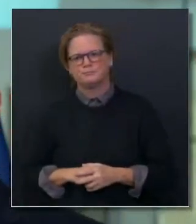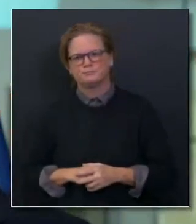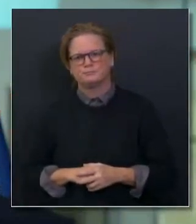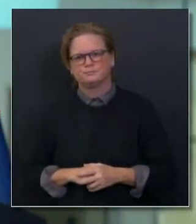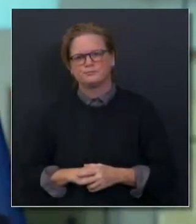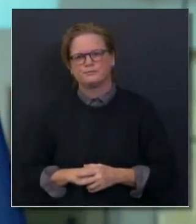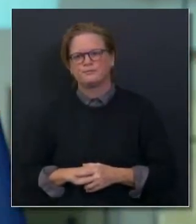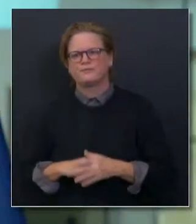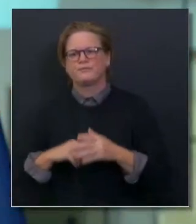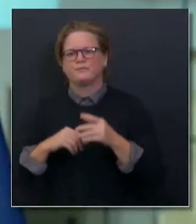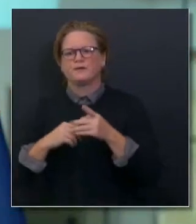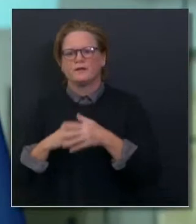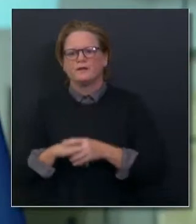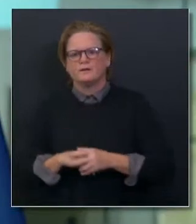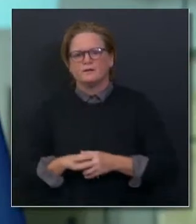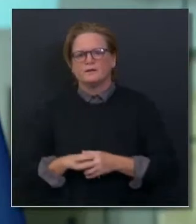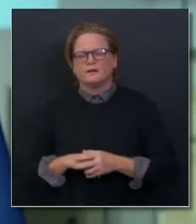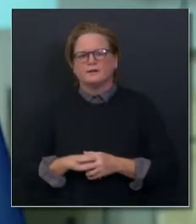Yeah, Governor, thank you.